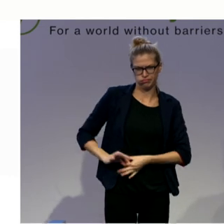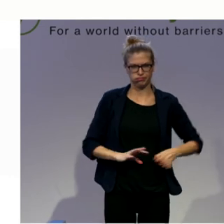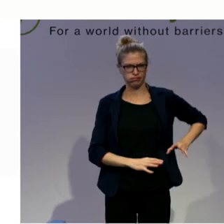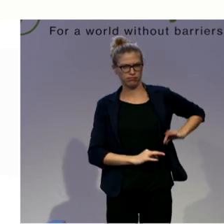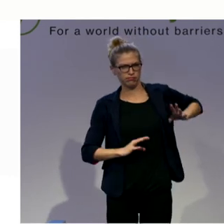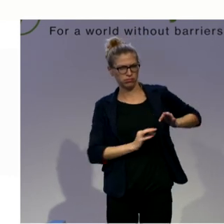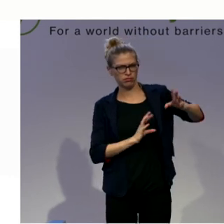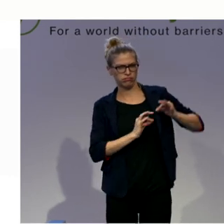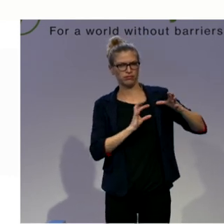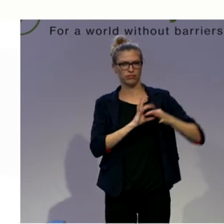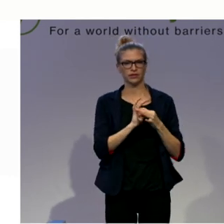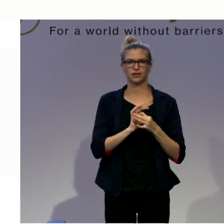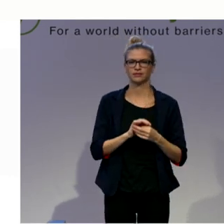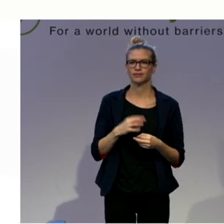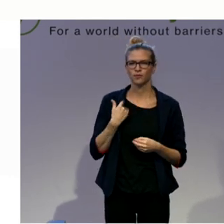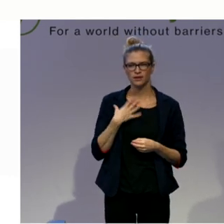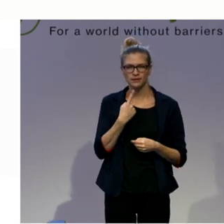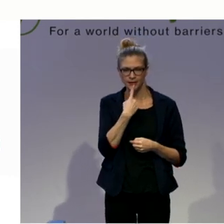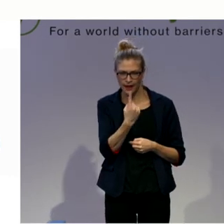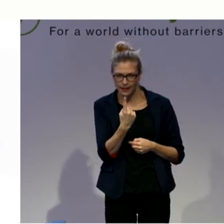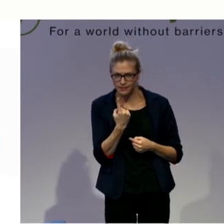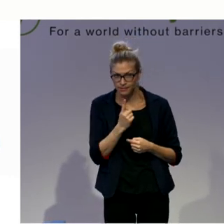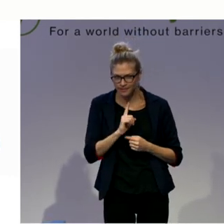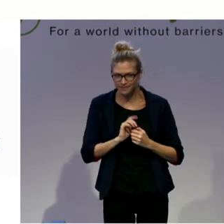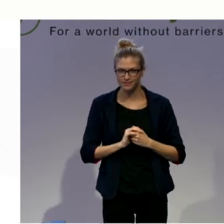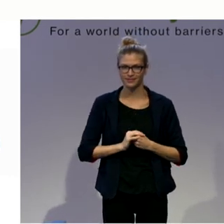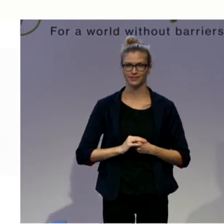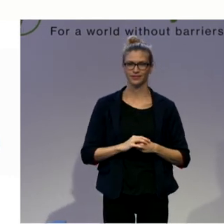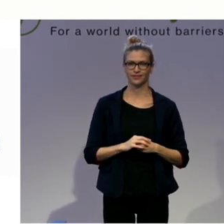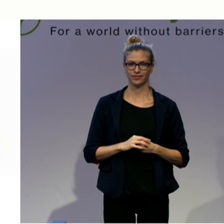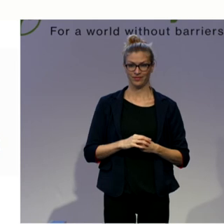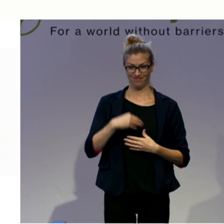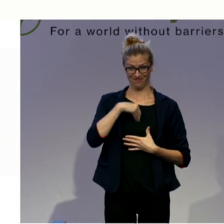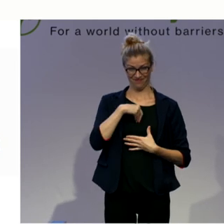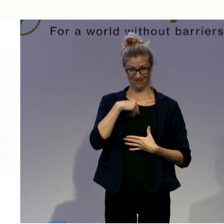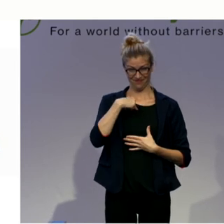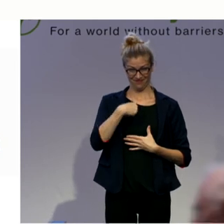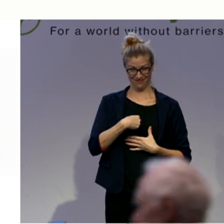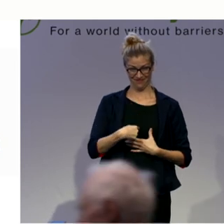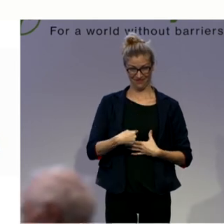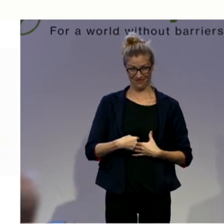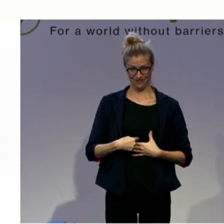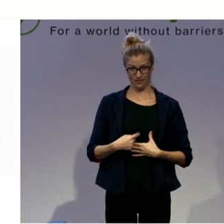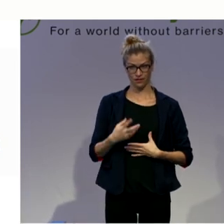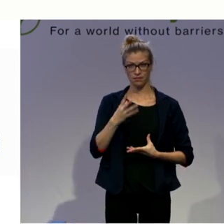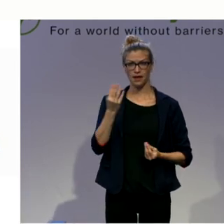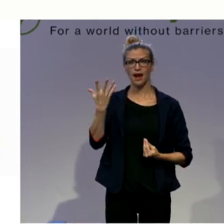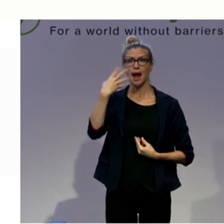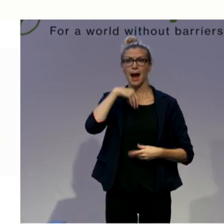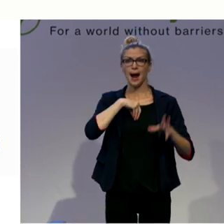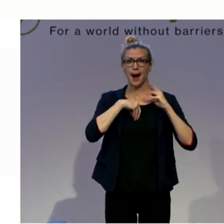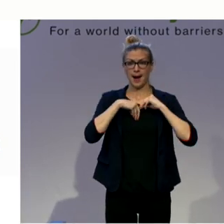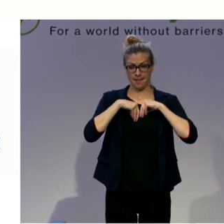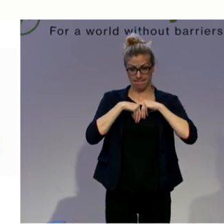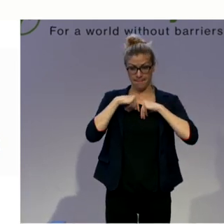the diaphragm. As it is filled with the air. So when you inhale, it goes down. And it